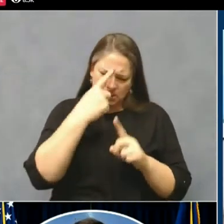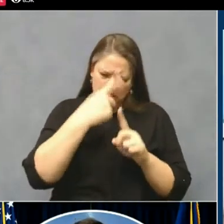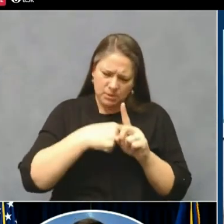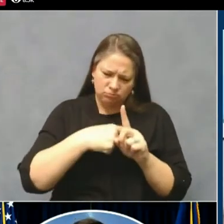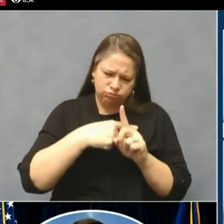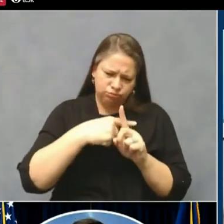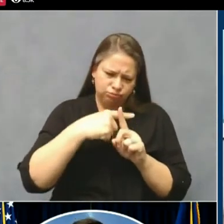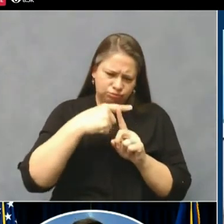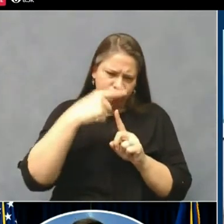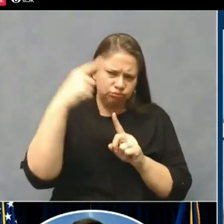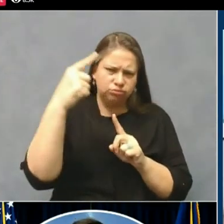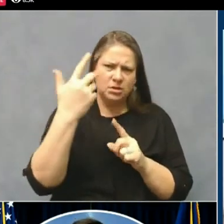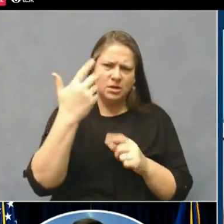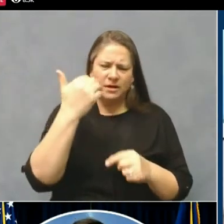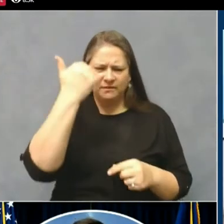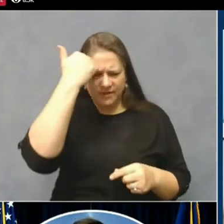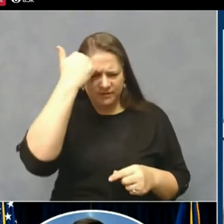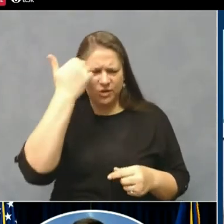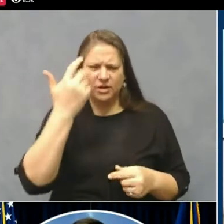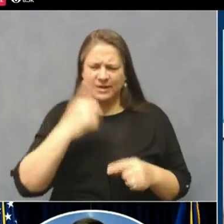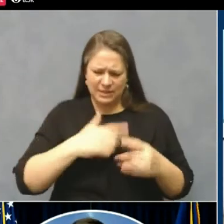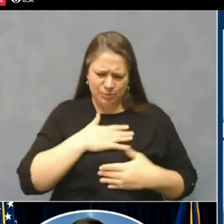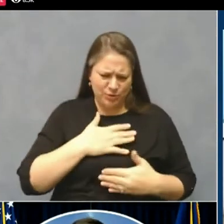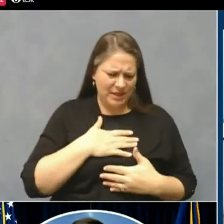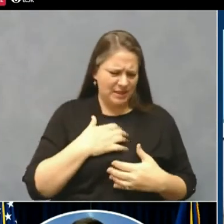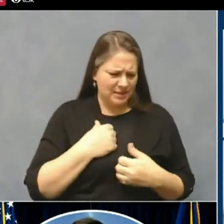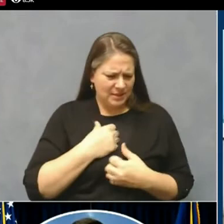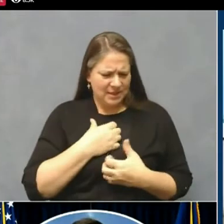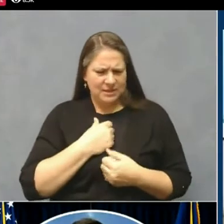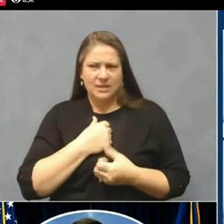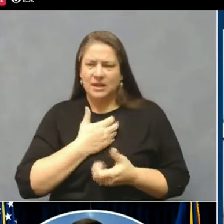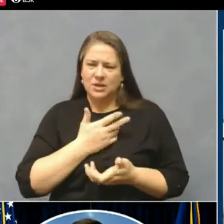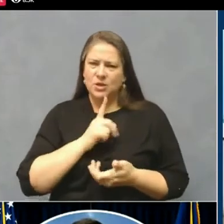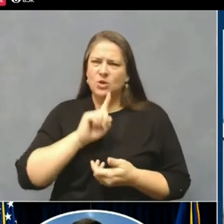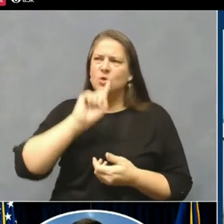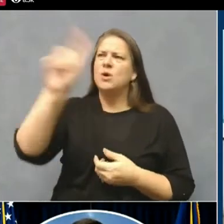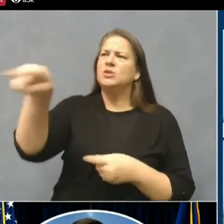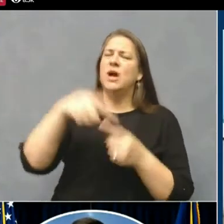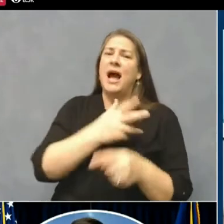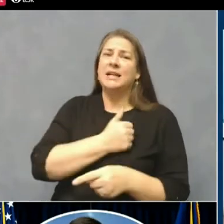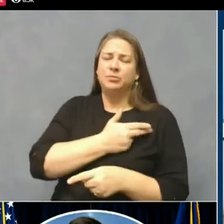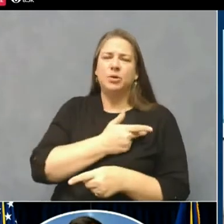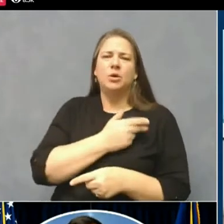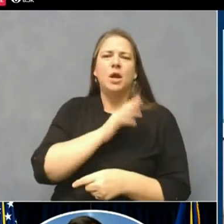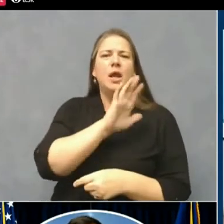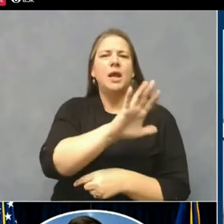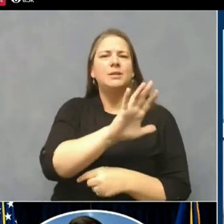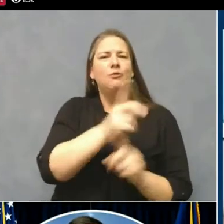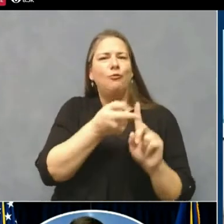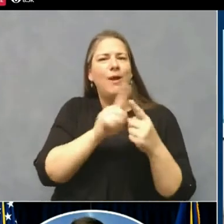He was taken to Norton Audubon Hospital and was treated by his co-workers, his friends.